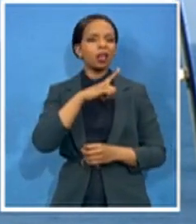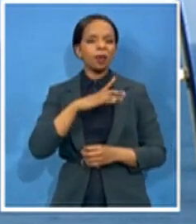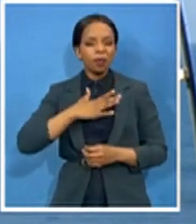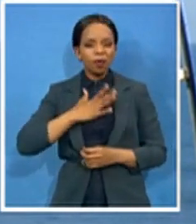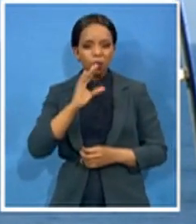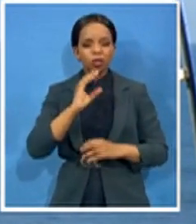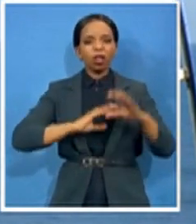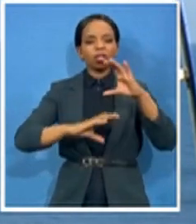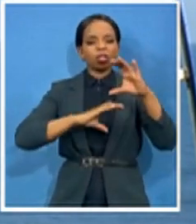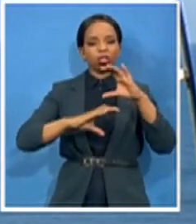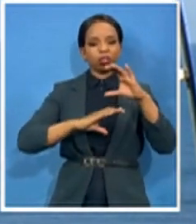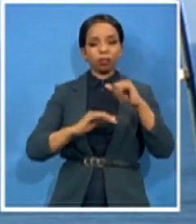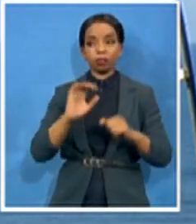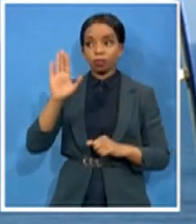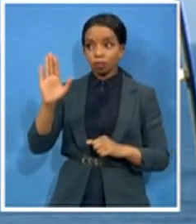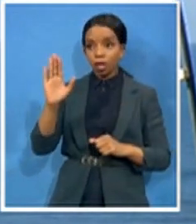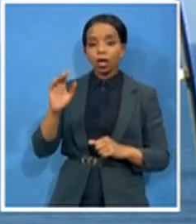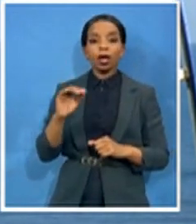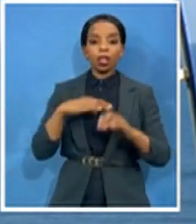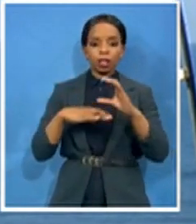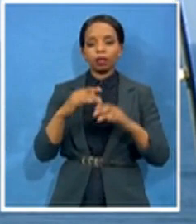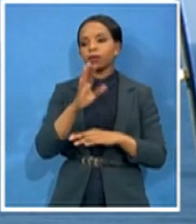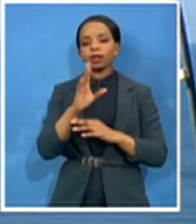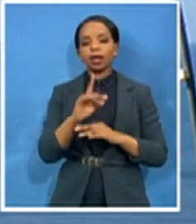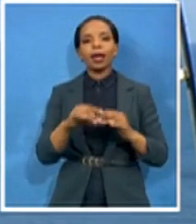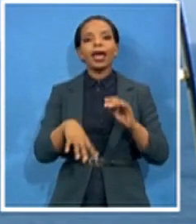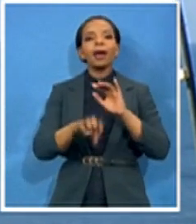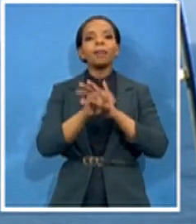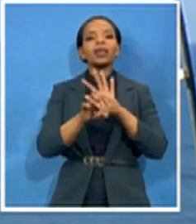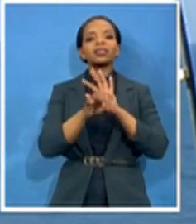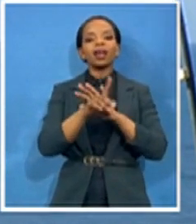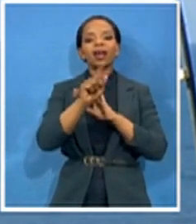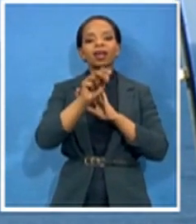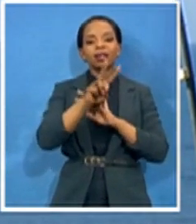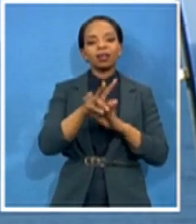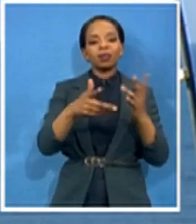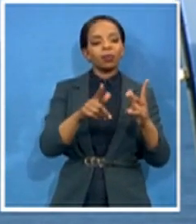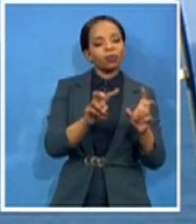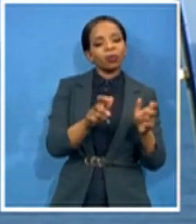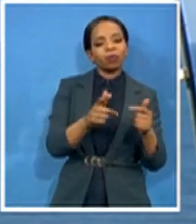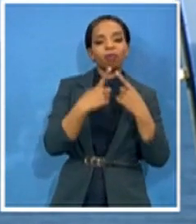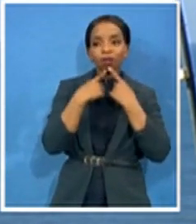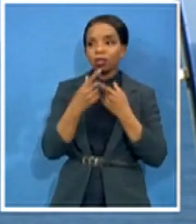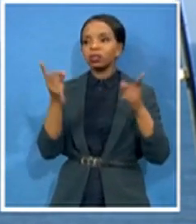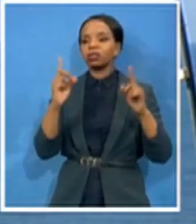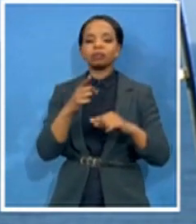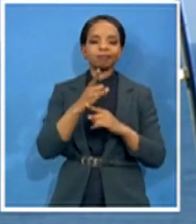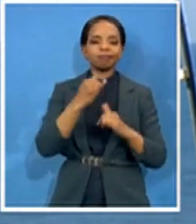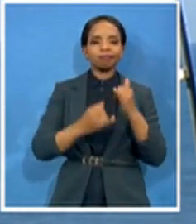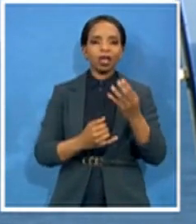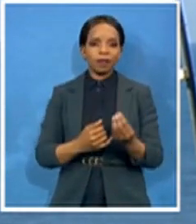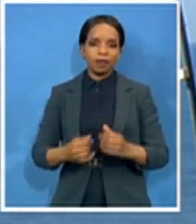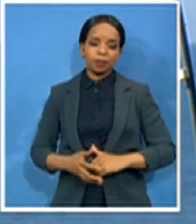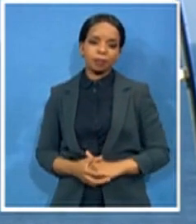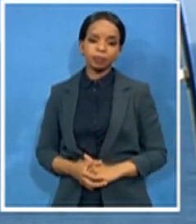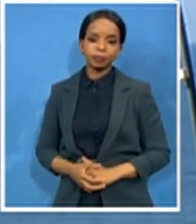media statement that we issued. Okay. Just a quick rewind, Doc. Part of the controversy was